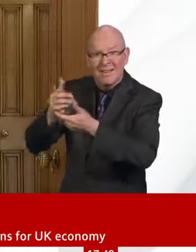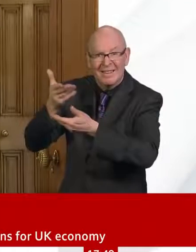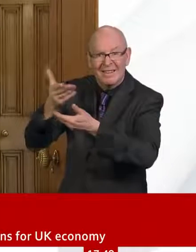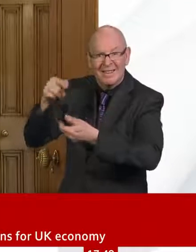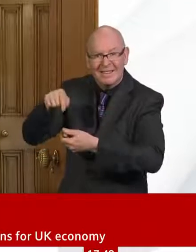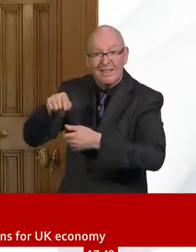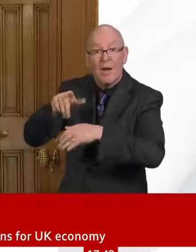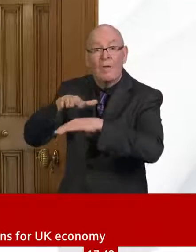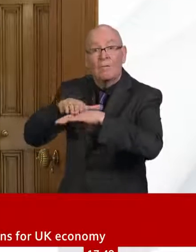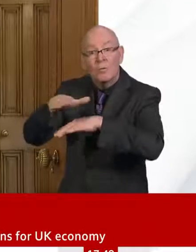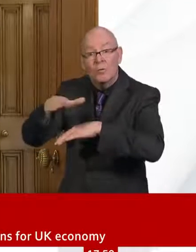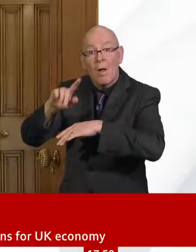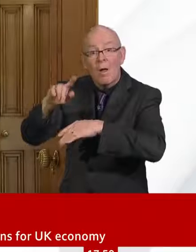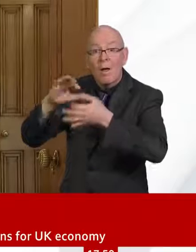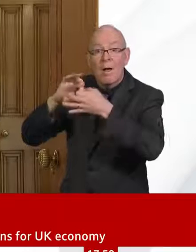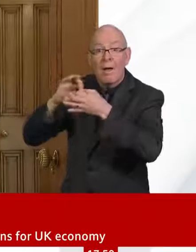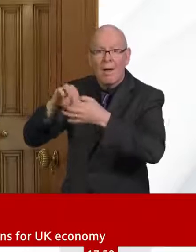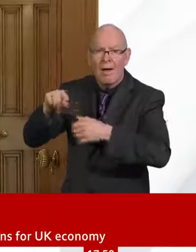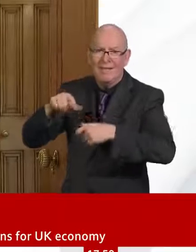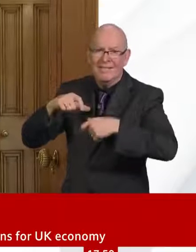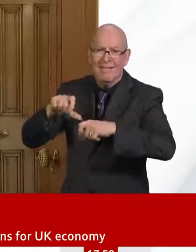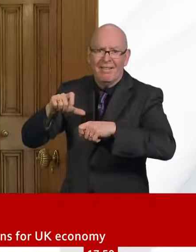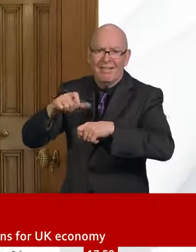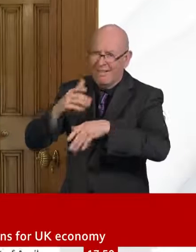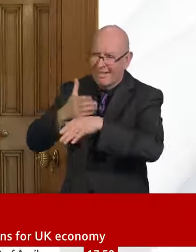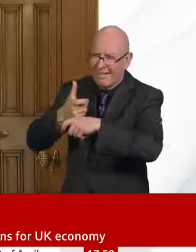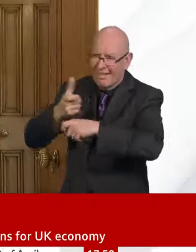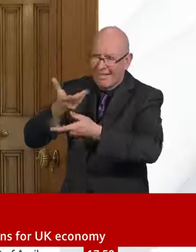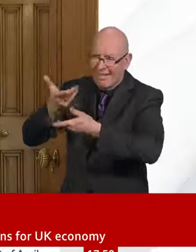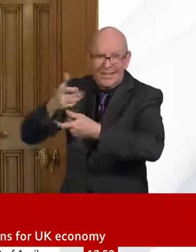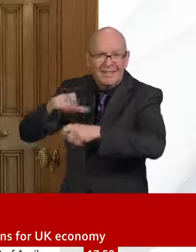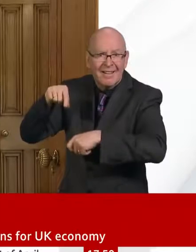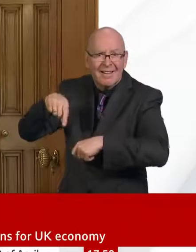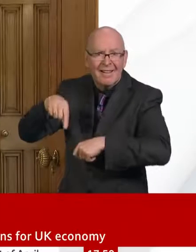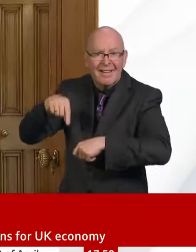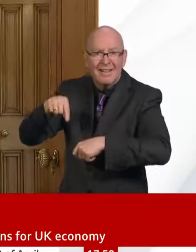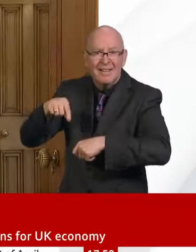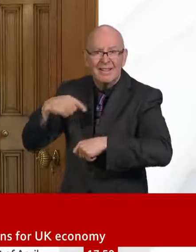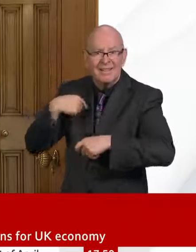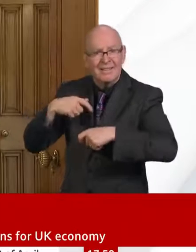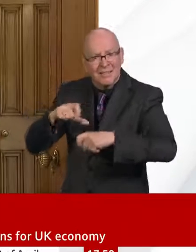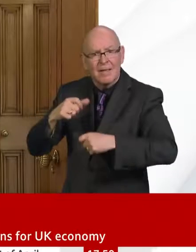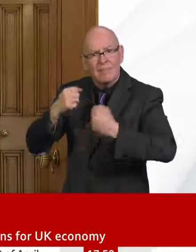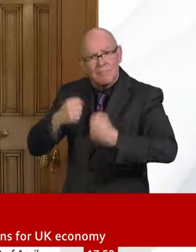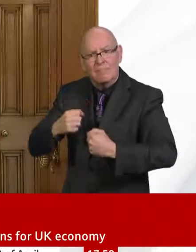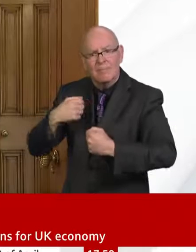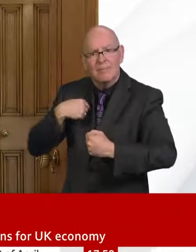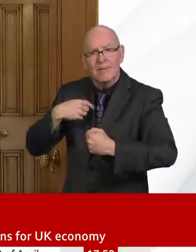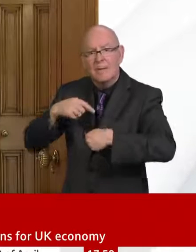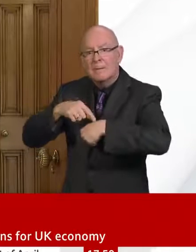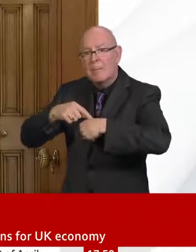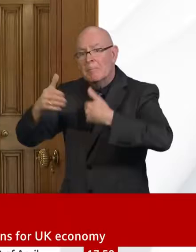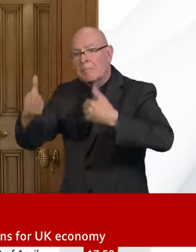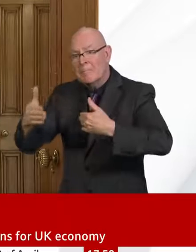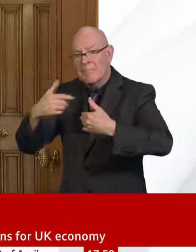with his deputy counterpart last week and with Michel Barnier, his direct counterpart this week, to make sure that we have a timeline in place for this